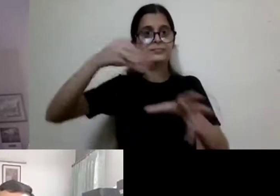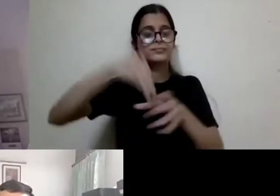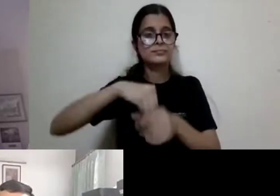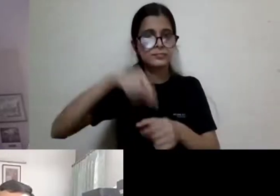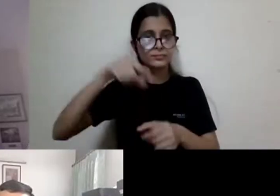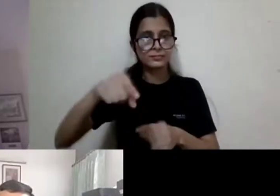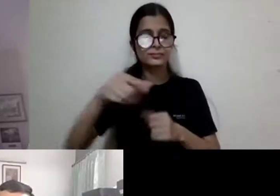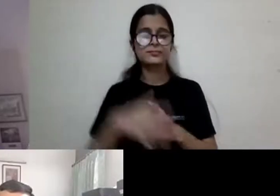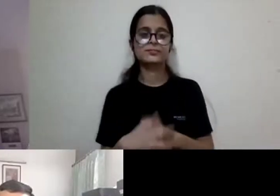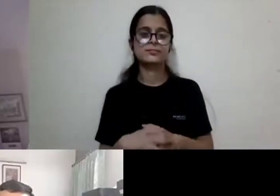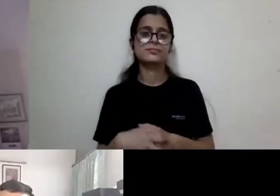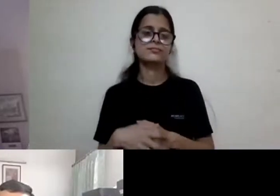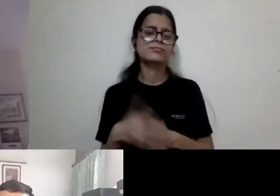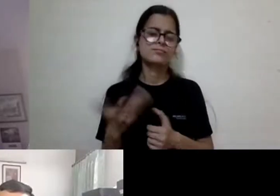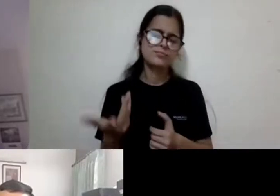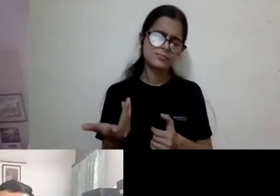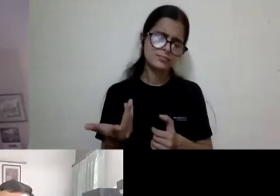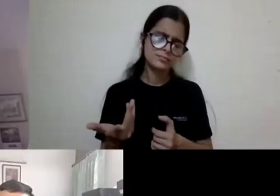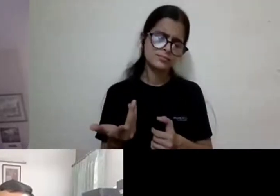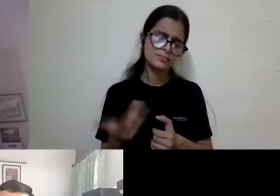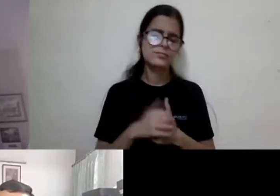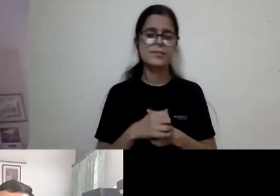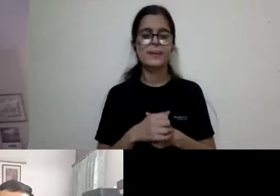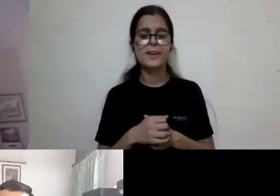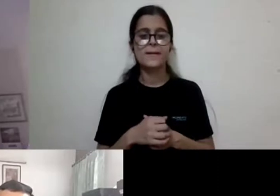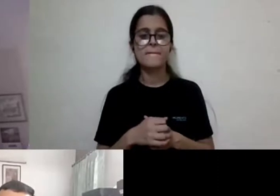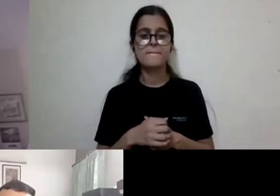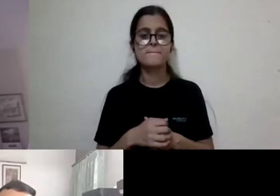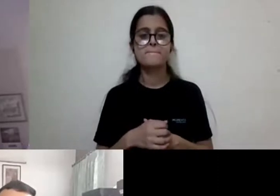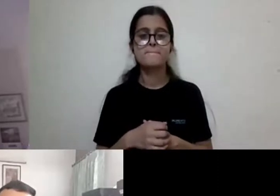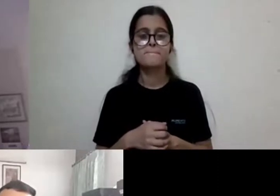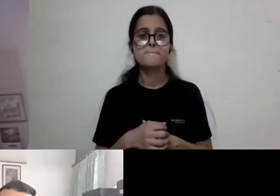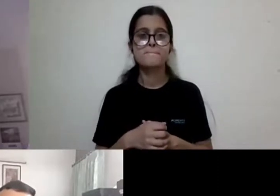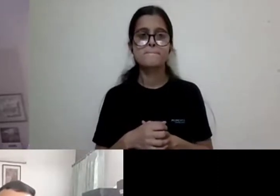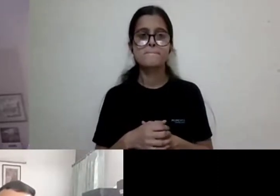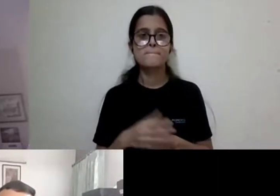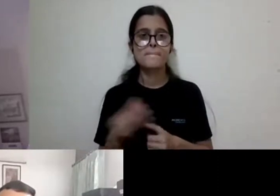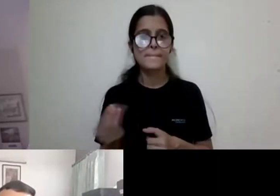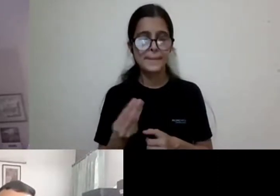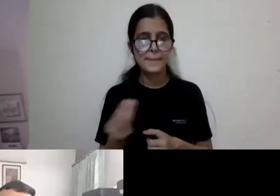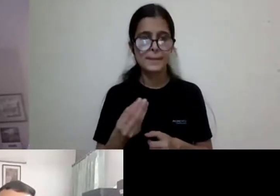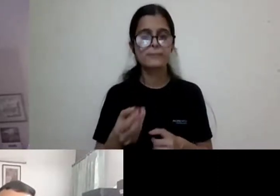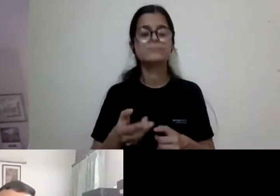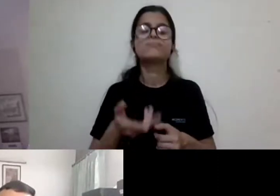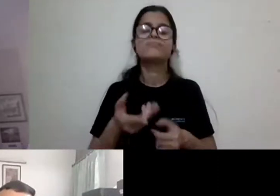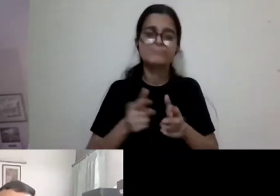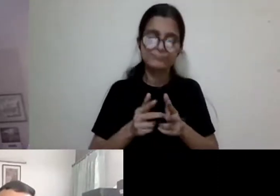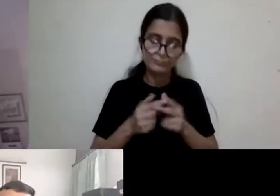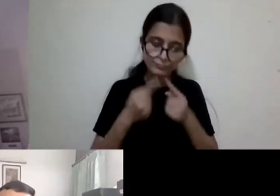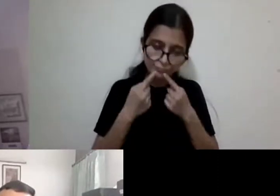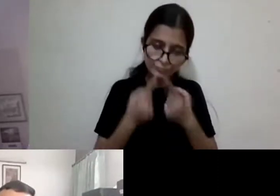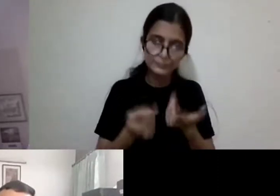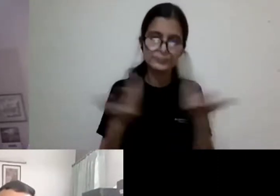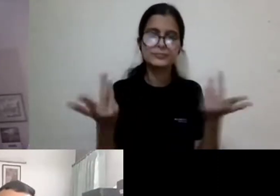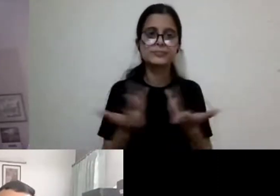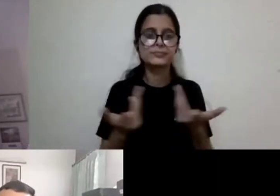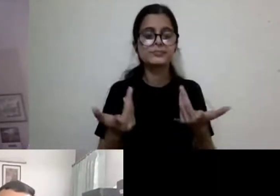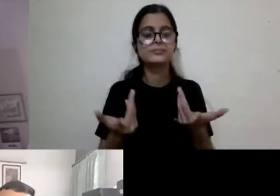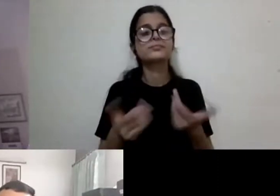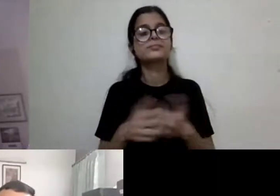whether the stare is a, you know, what, what kind of message it's trying to convey. Um, so